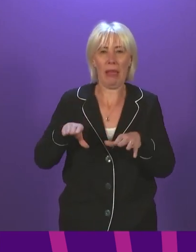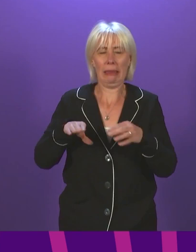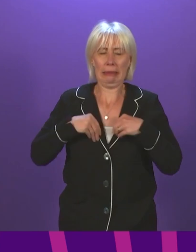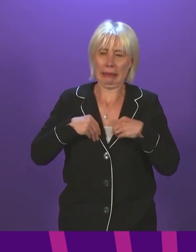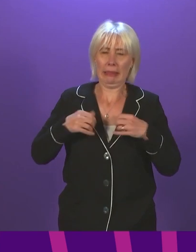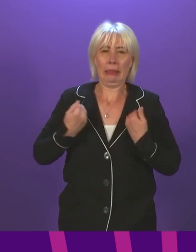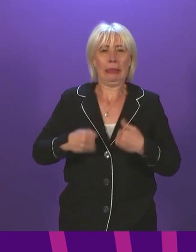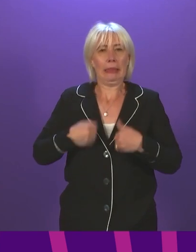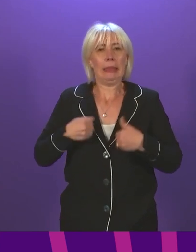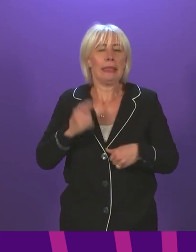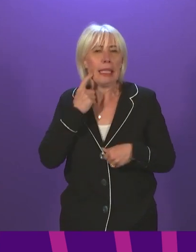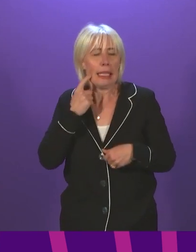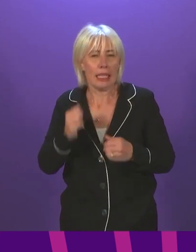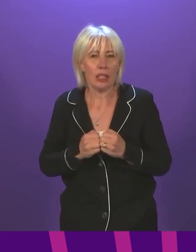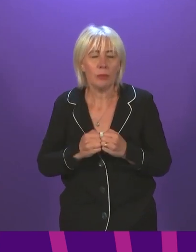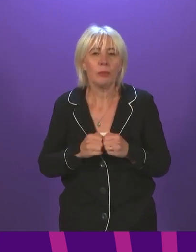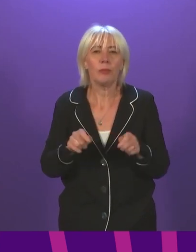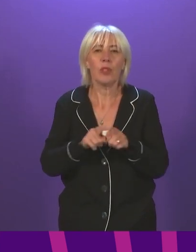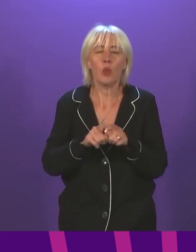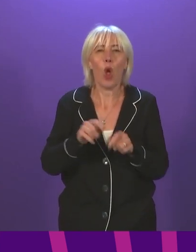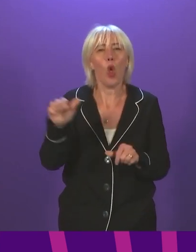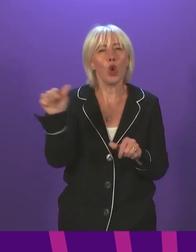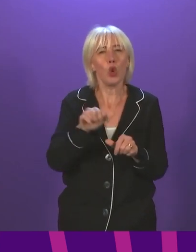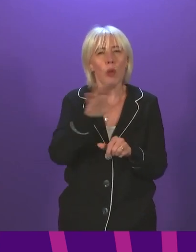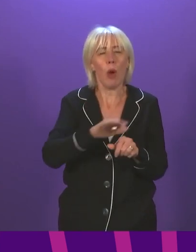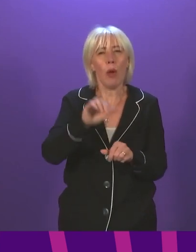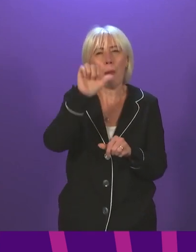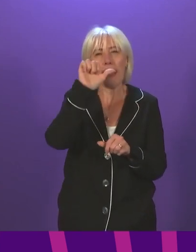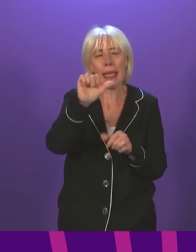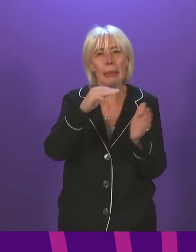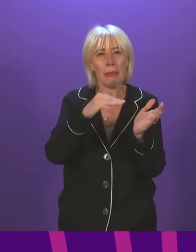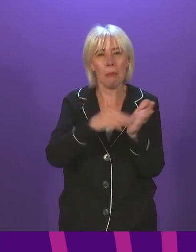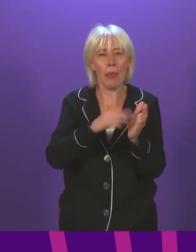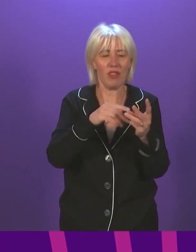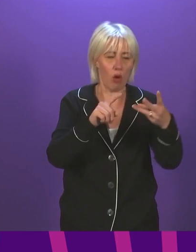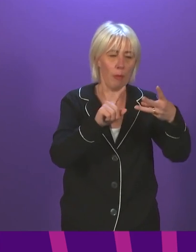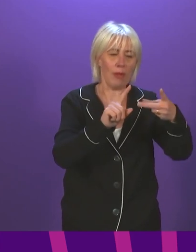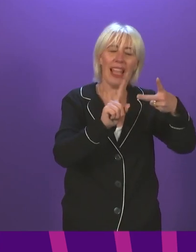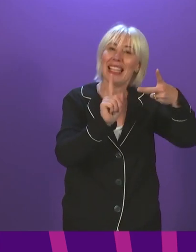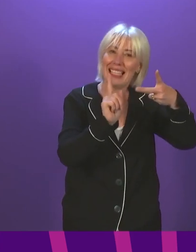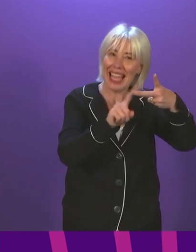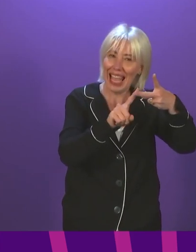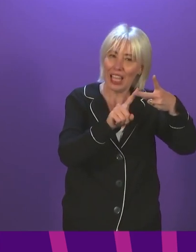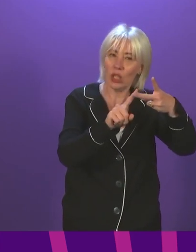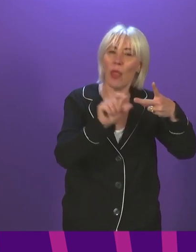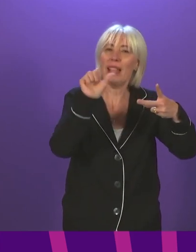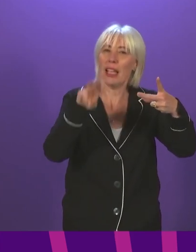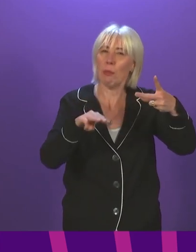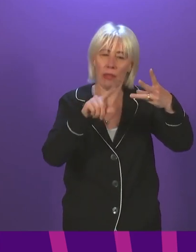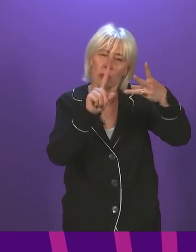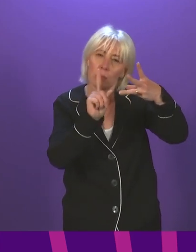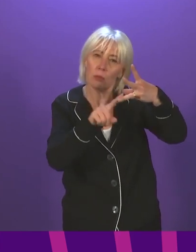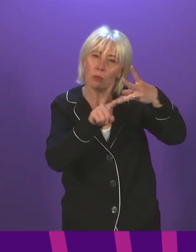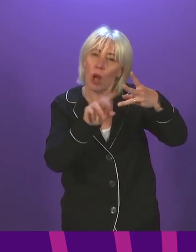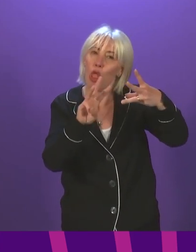The JCVI has also advised that there should be an interval of at least six months between a second dose and a booster dose. So